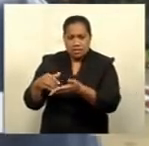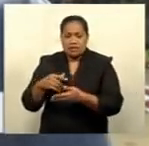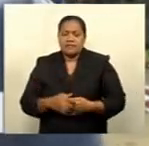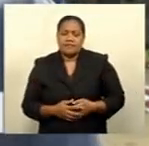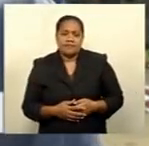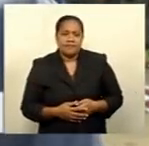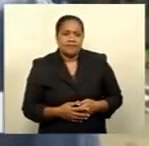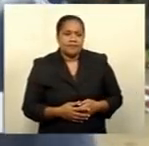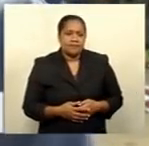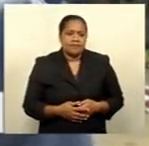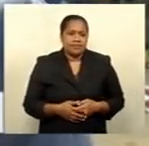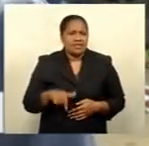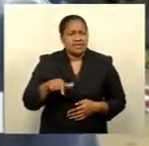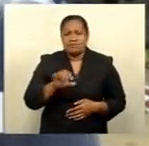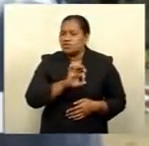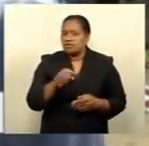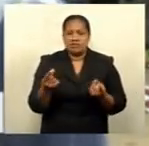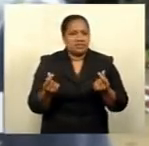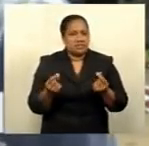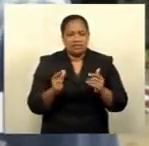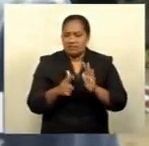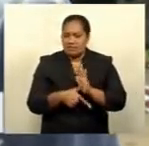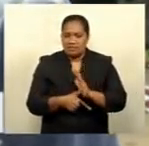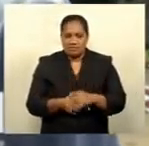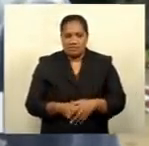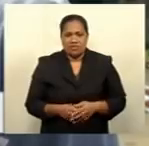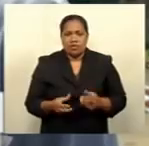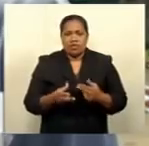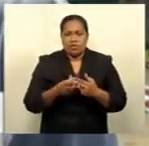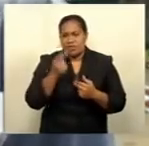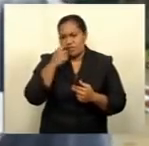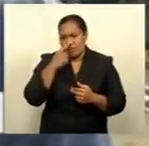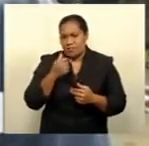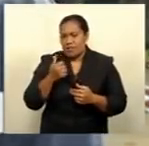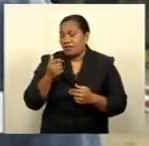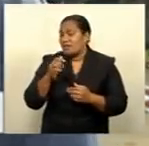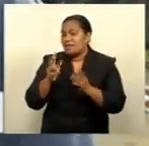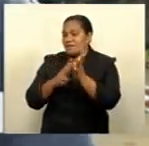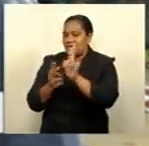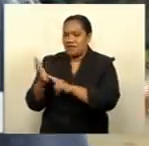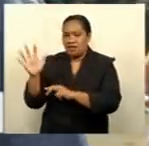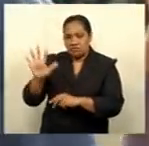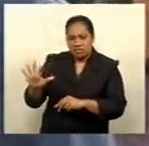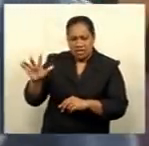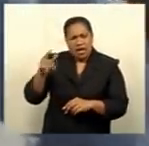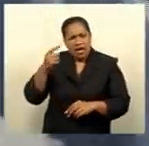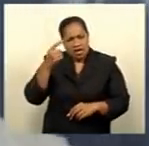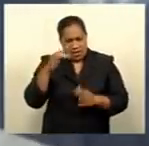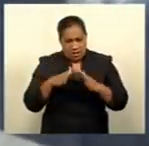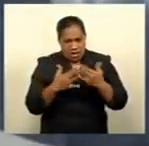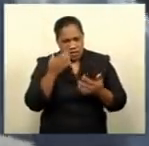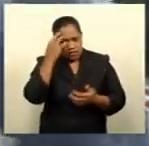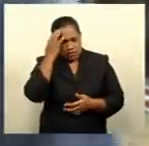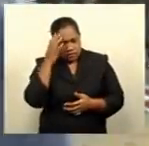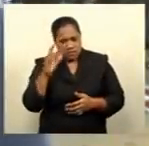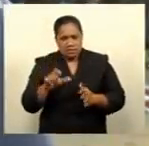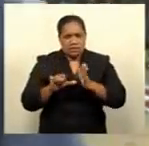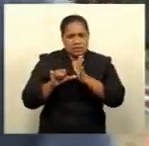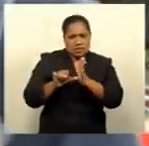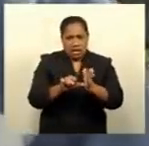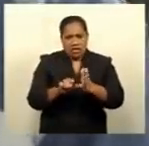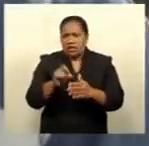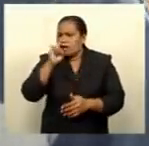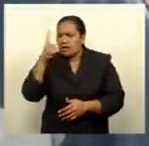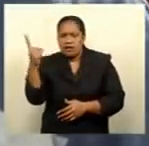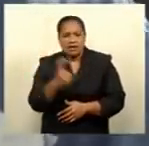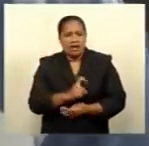These are not easy times. My thoughts are with my people back in the village, and I can only imagine the difficulty they face as they cannot come and sell their